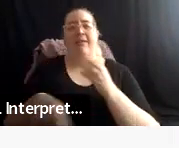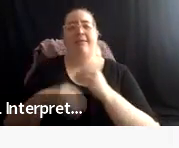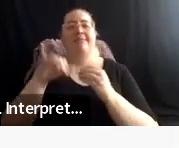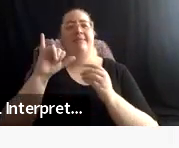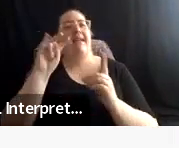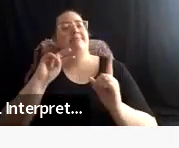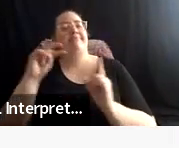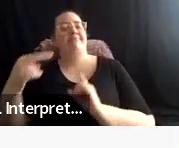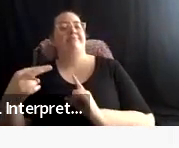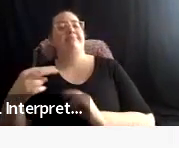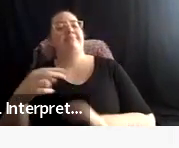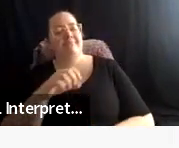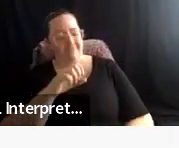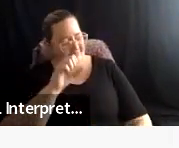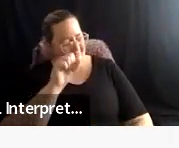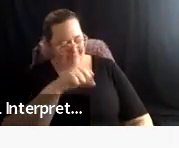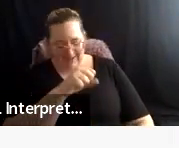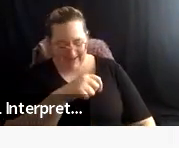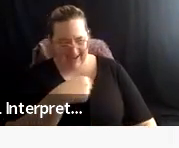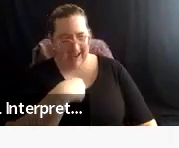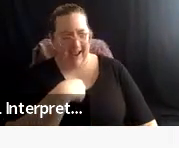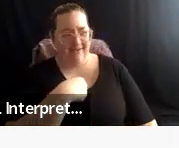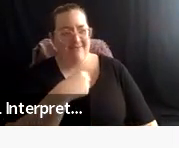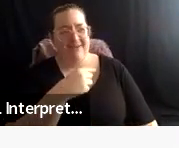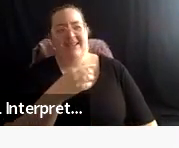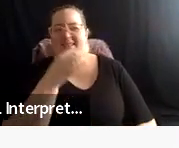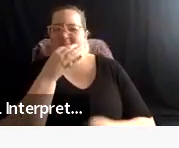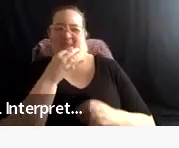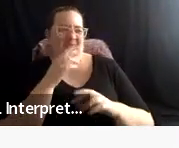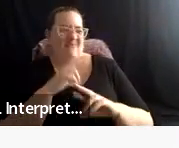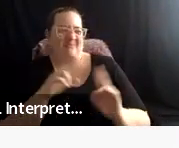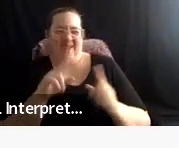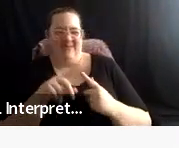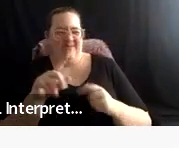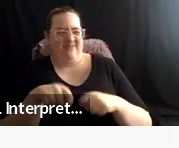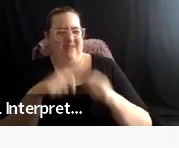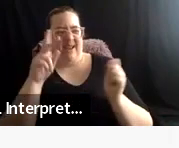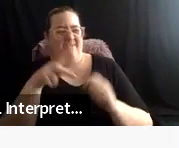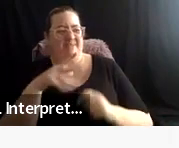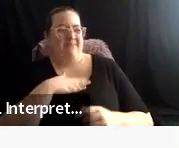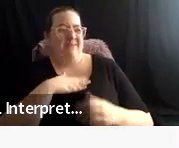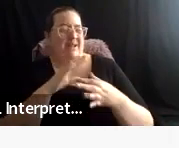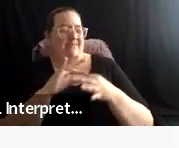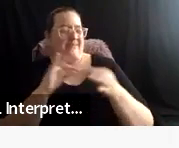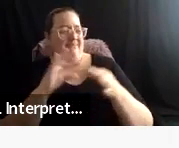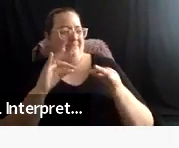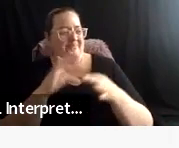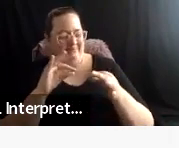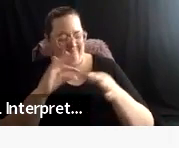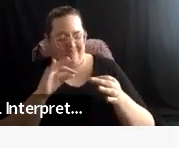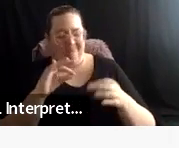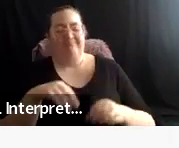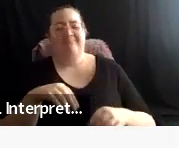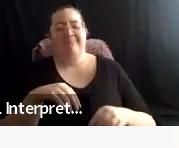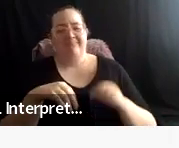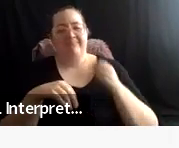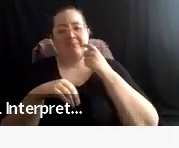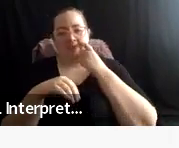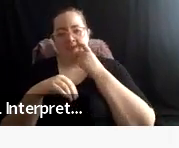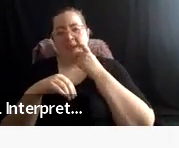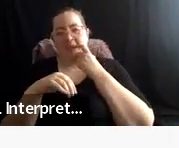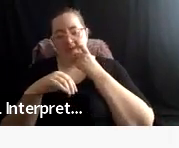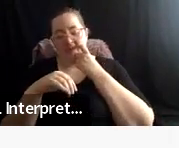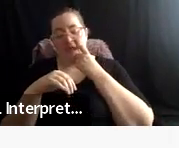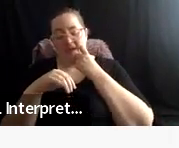was actually, I think it was just about to wrap up what I was, um, talking about and mentioning about that, um, that